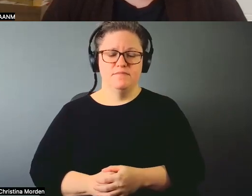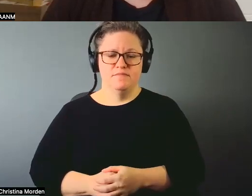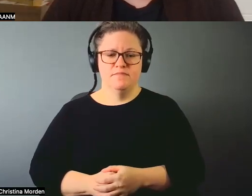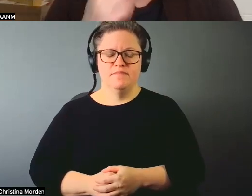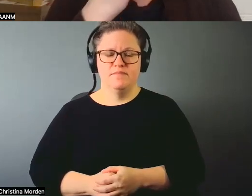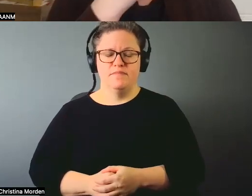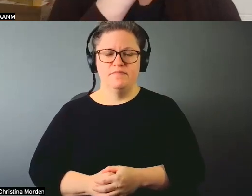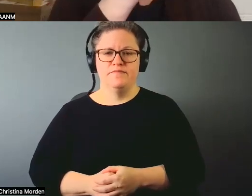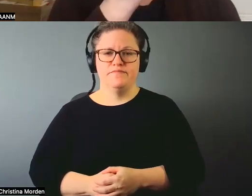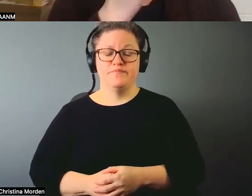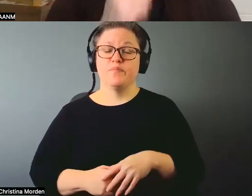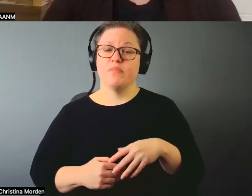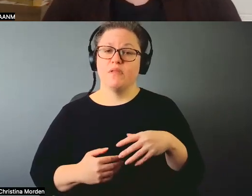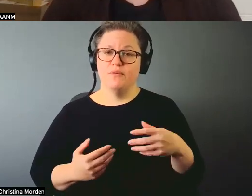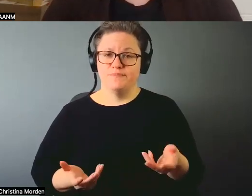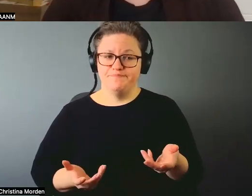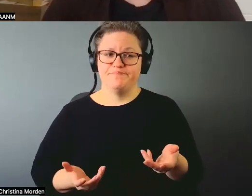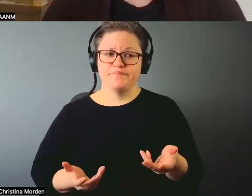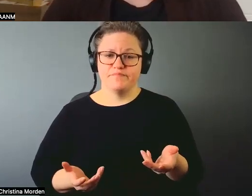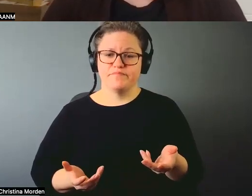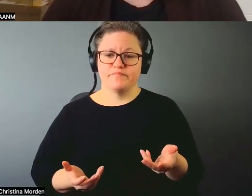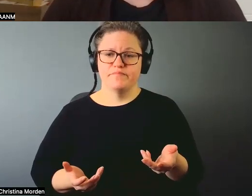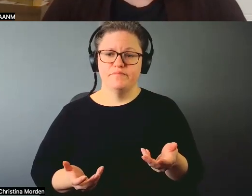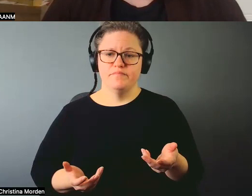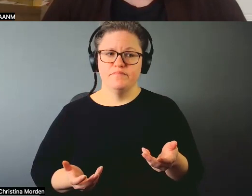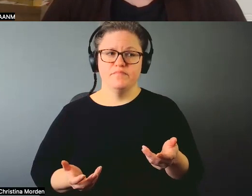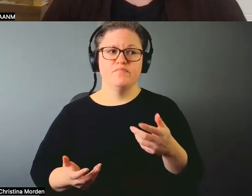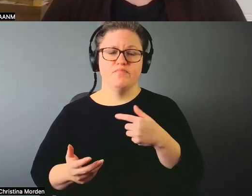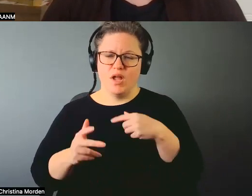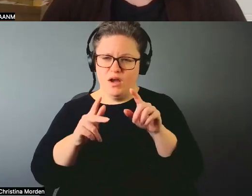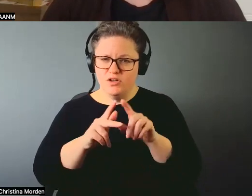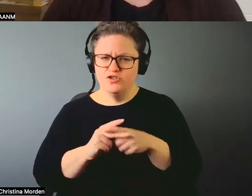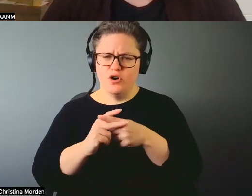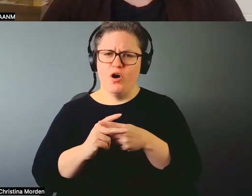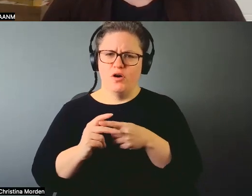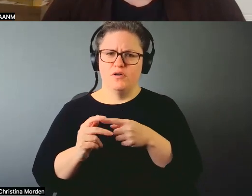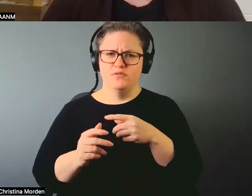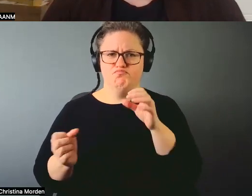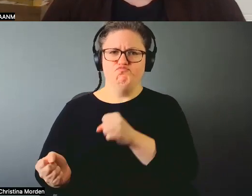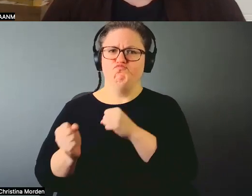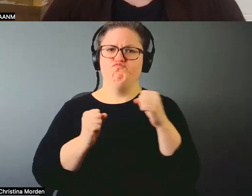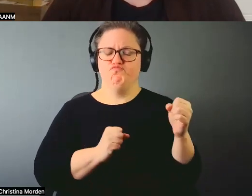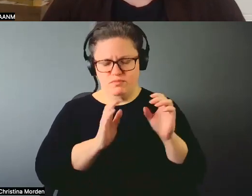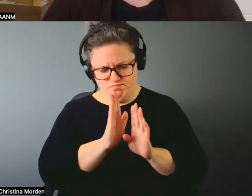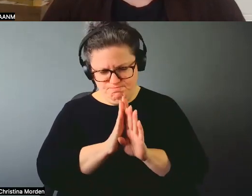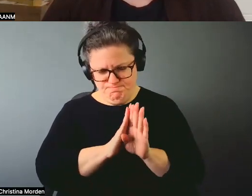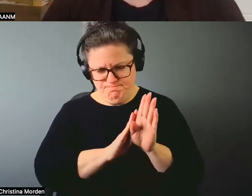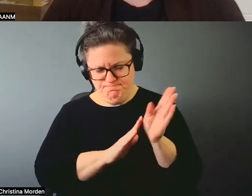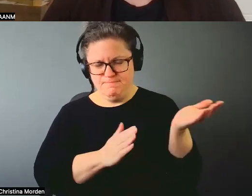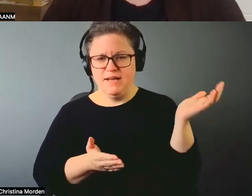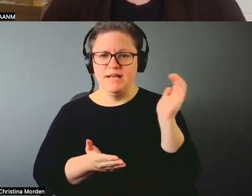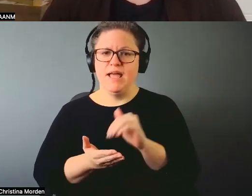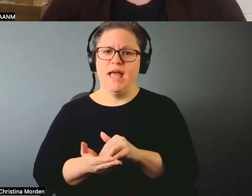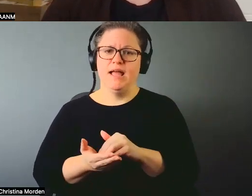And so, after I started getting stronger, I was